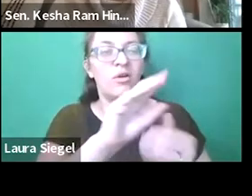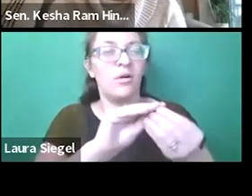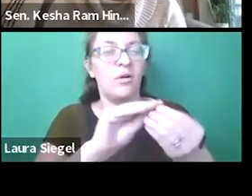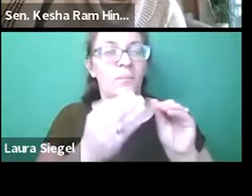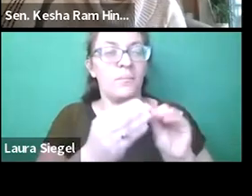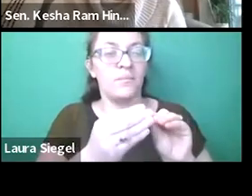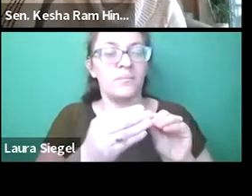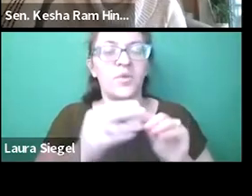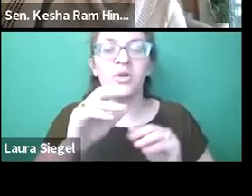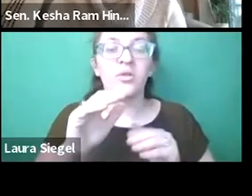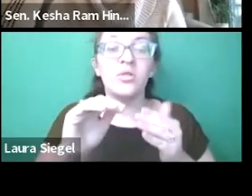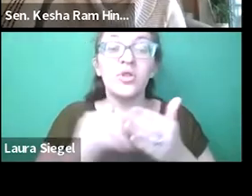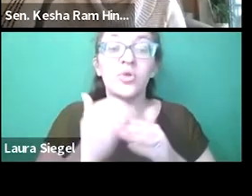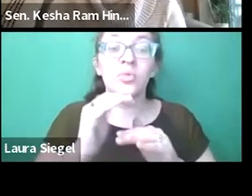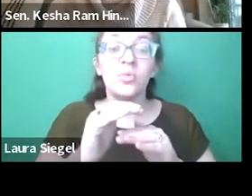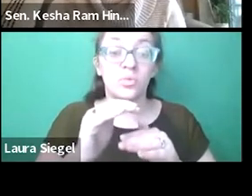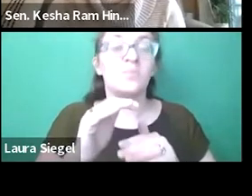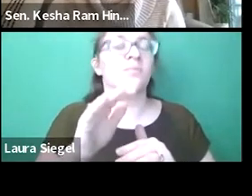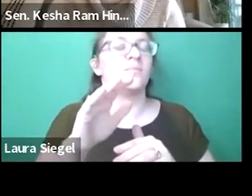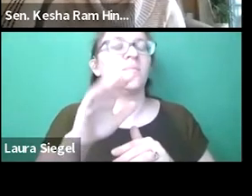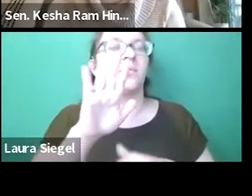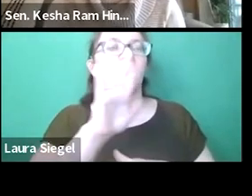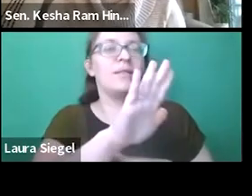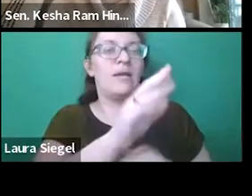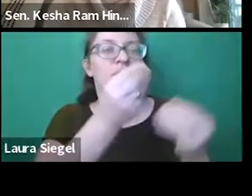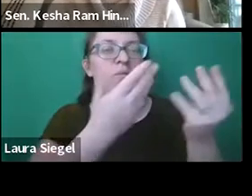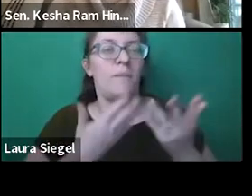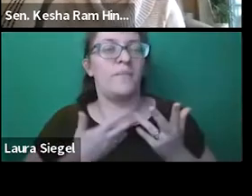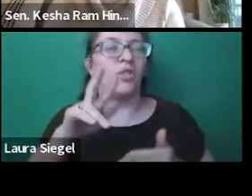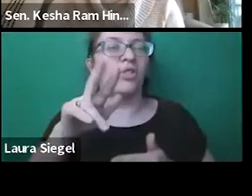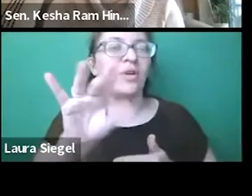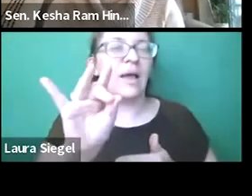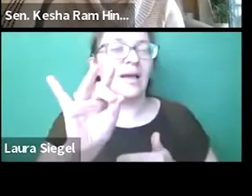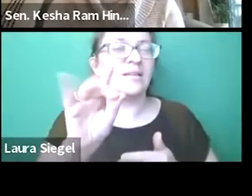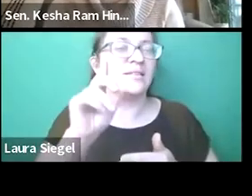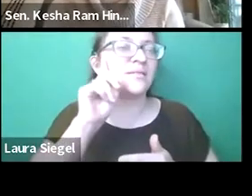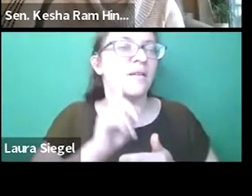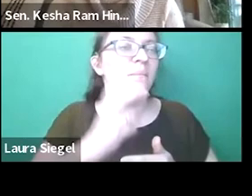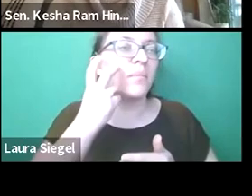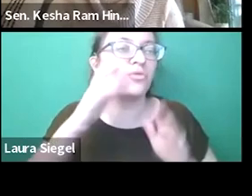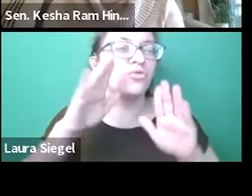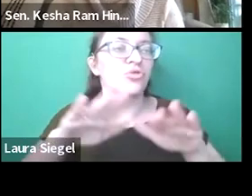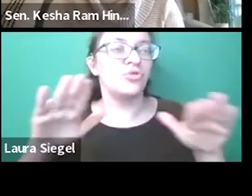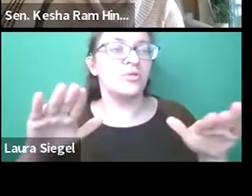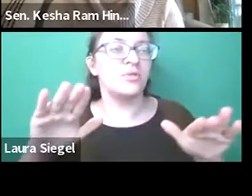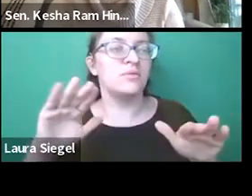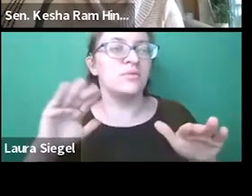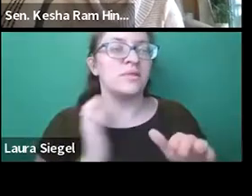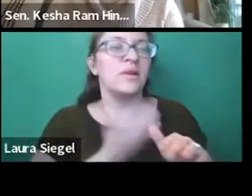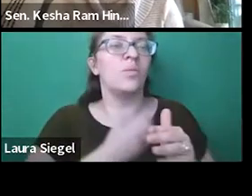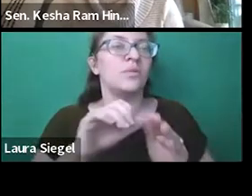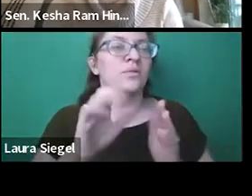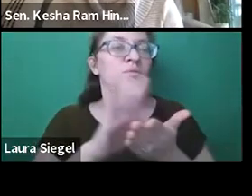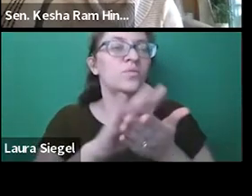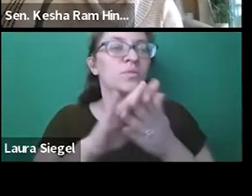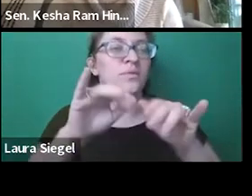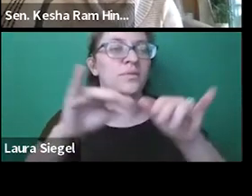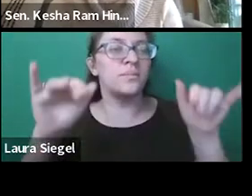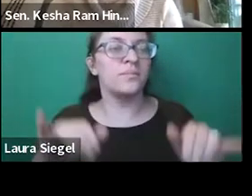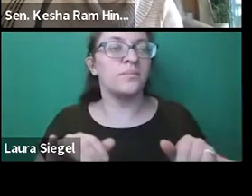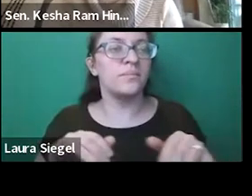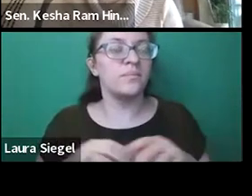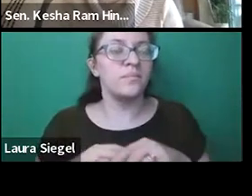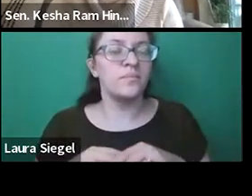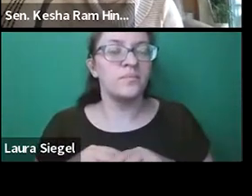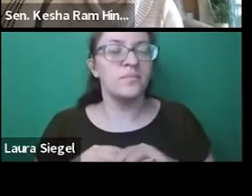and their project, they told me that there are 38 deaf, blind children